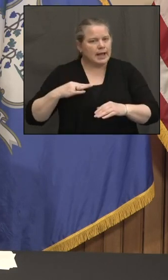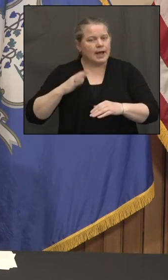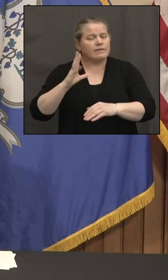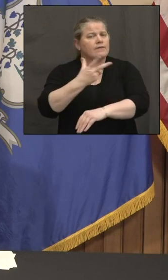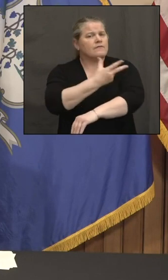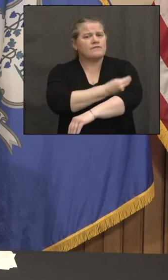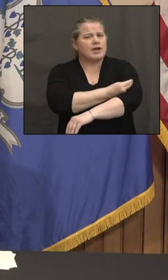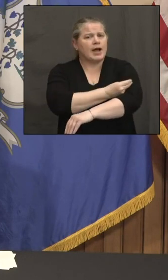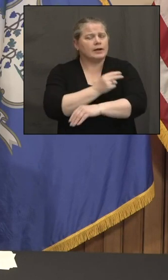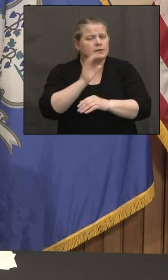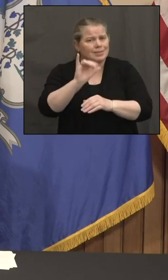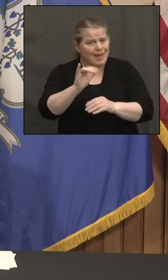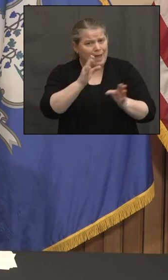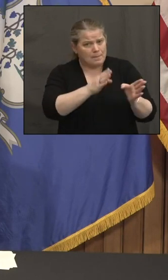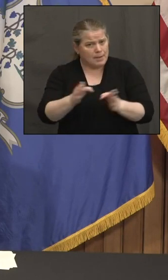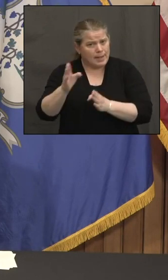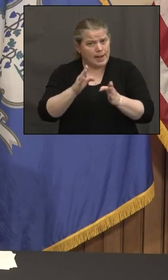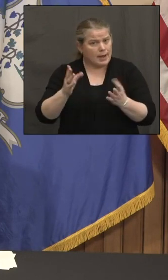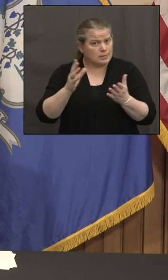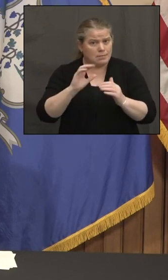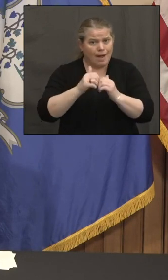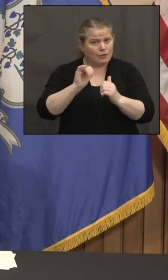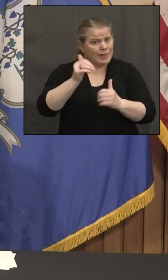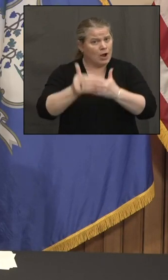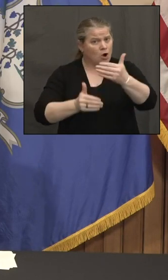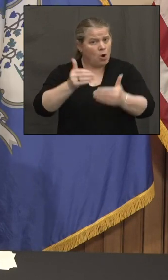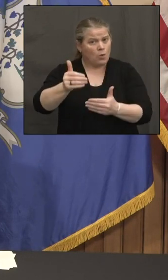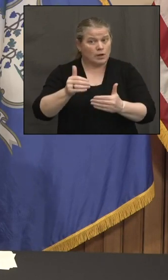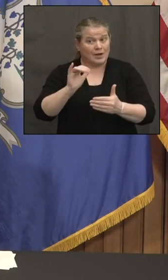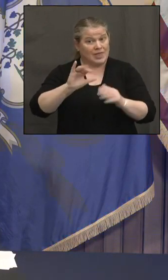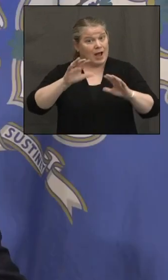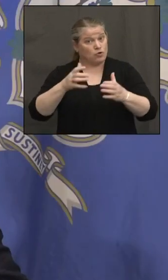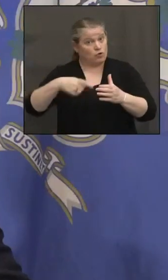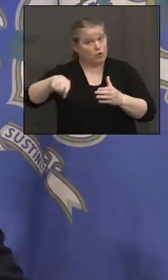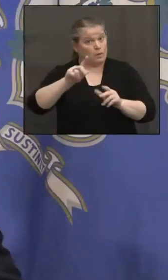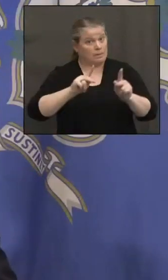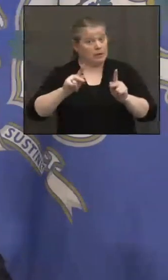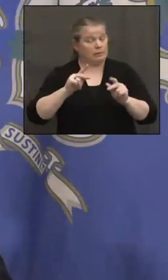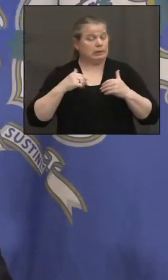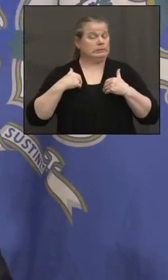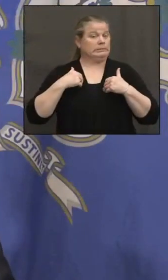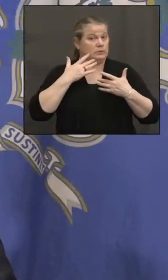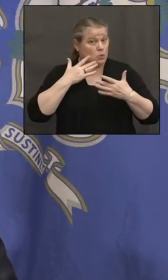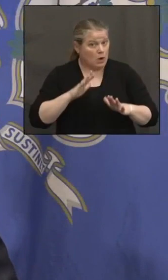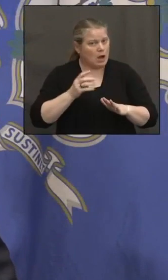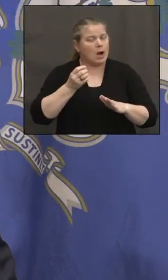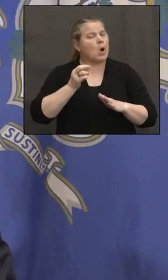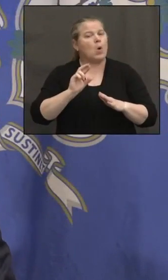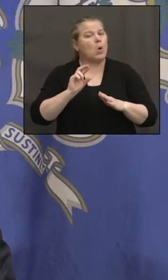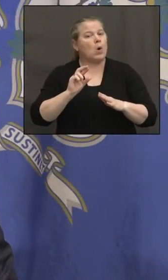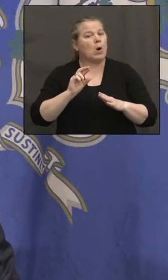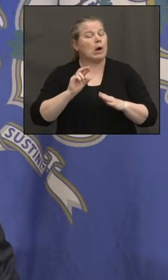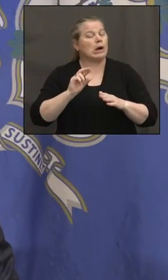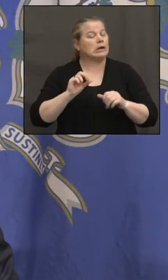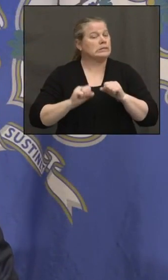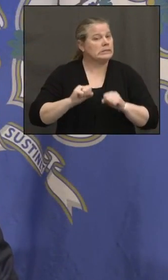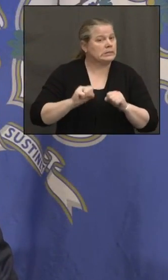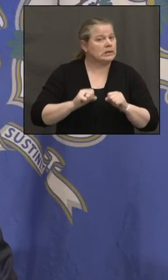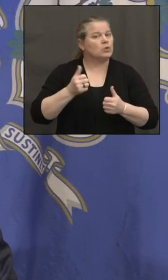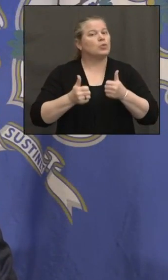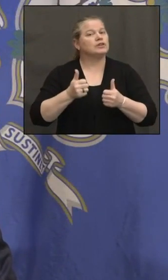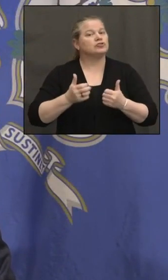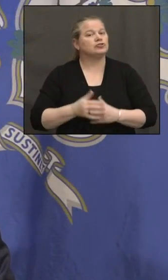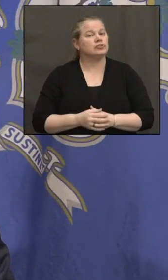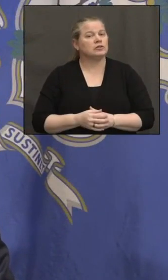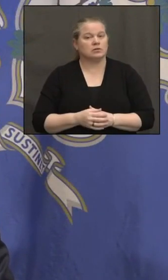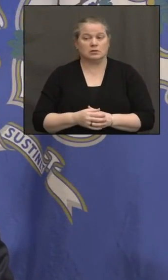hesitancy to get the vaccine among that group? My understanding is that the vaccine has been offered to virtually every educator